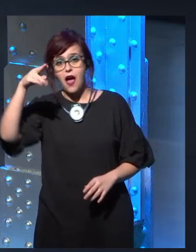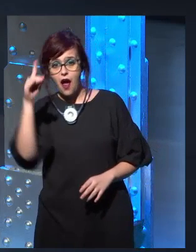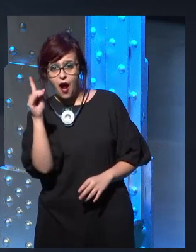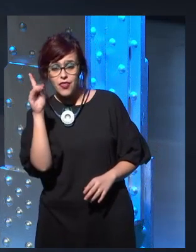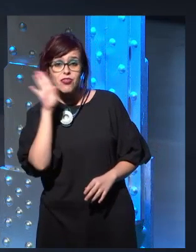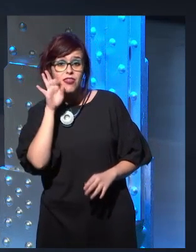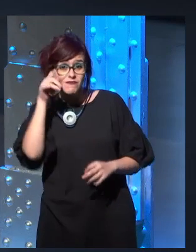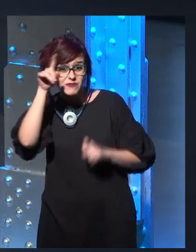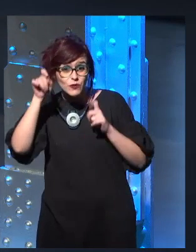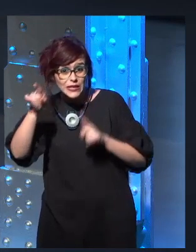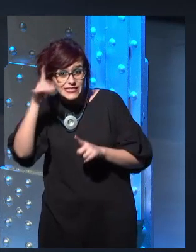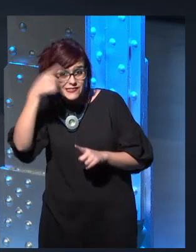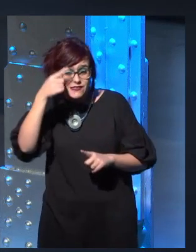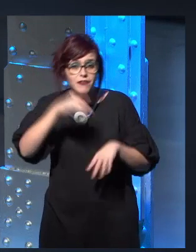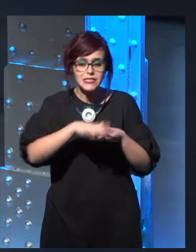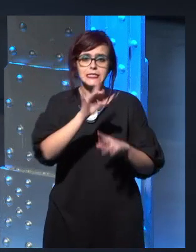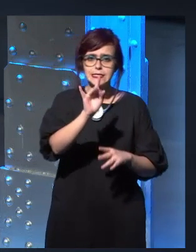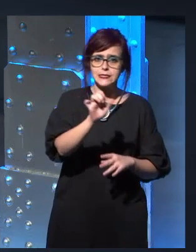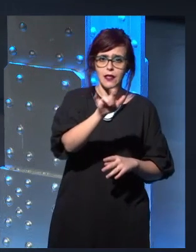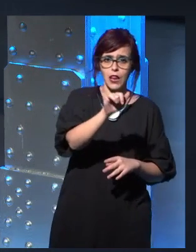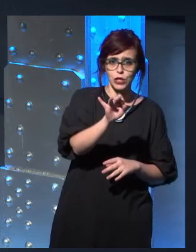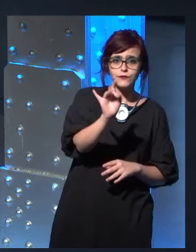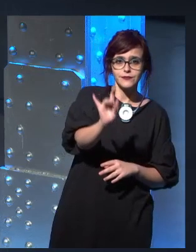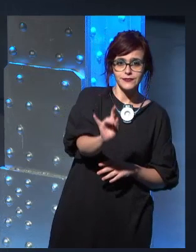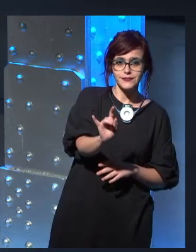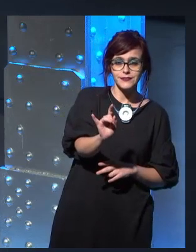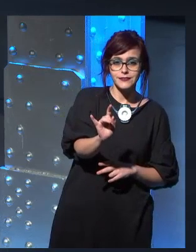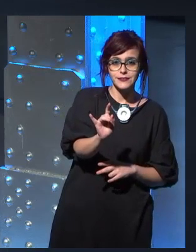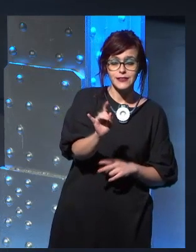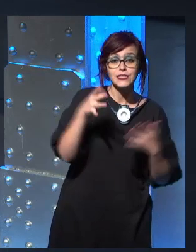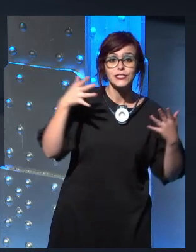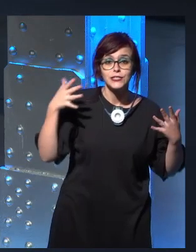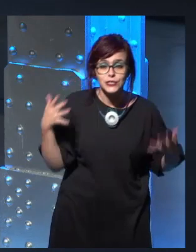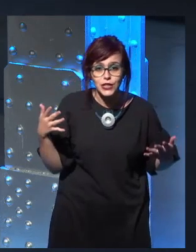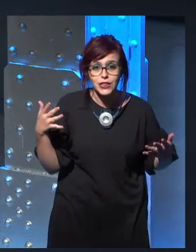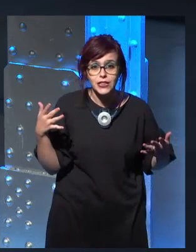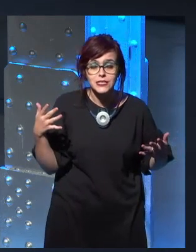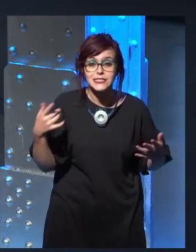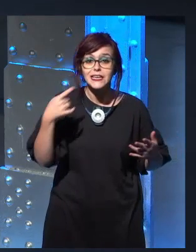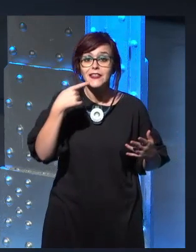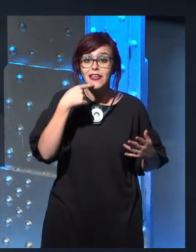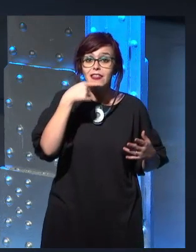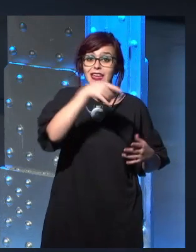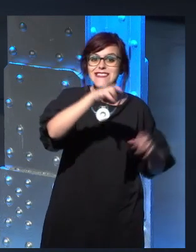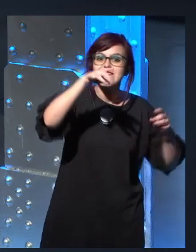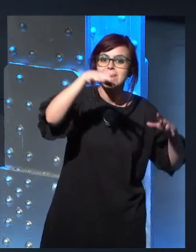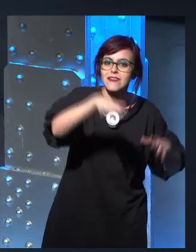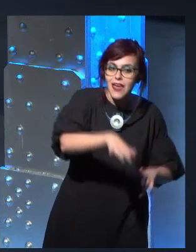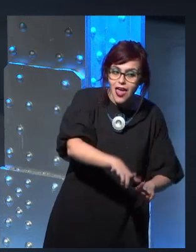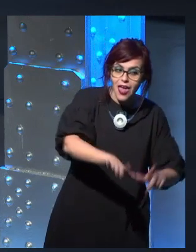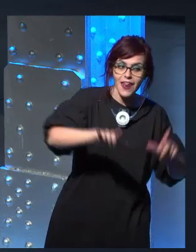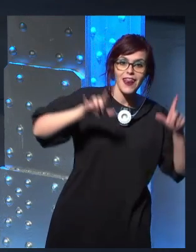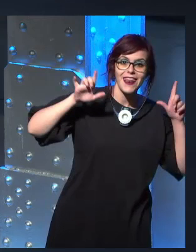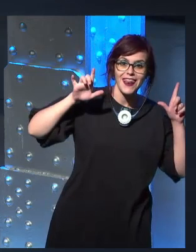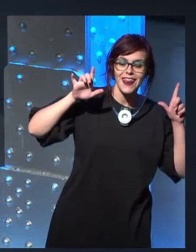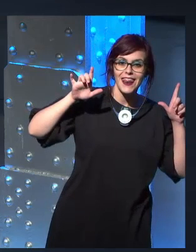That character is who he says he is, except I believe